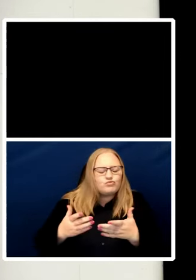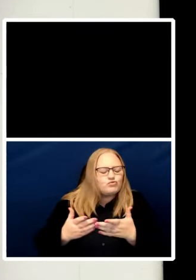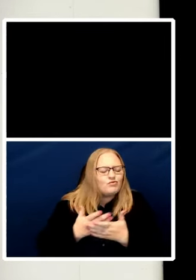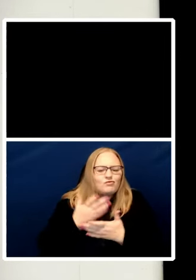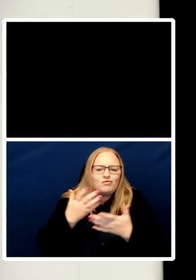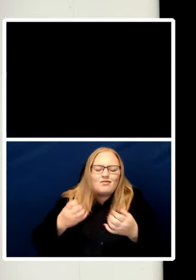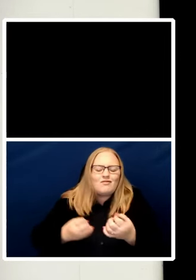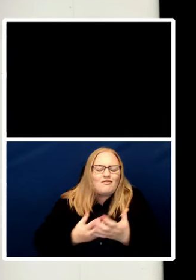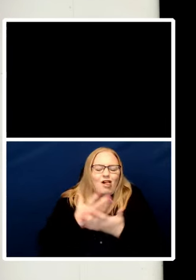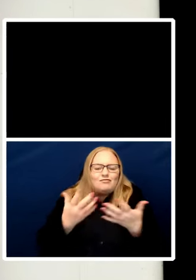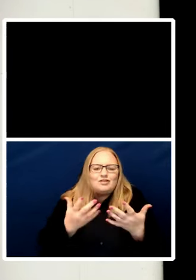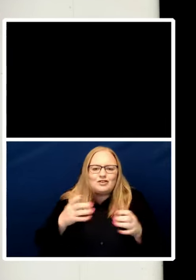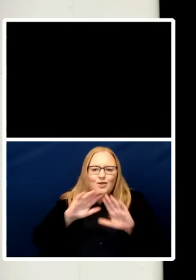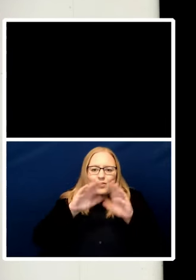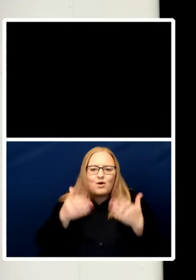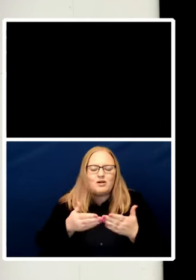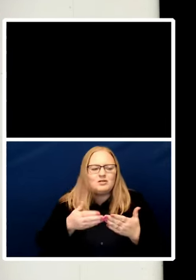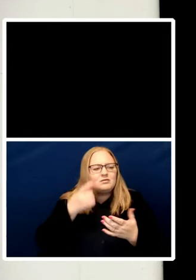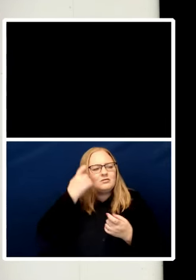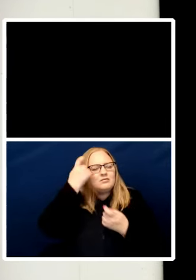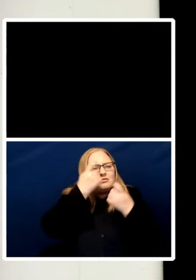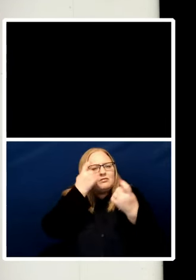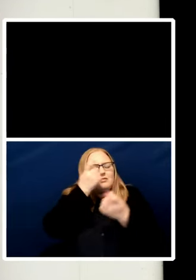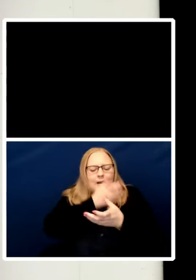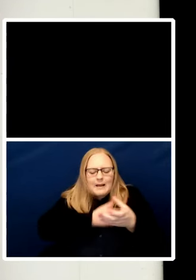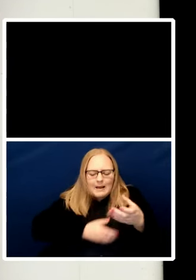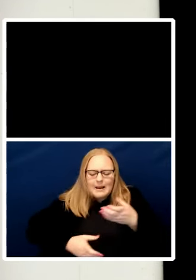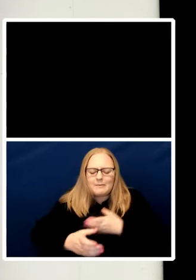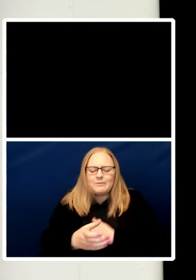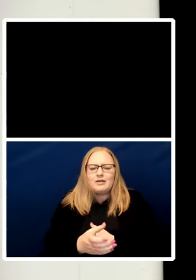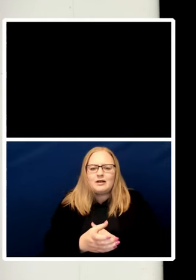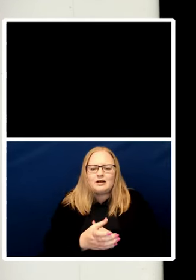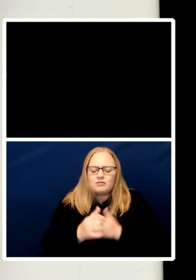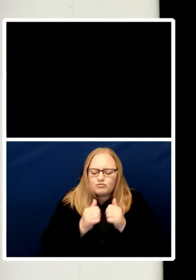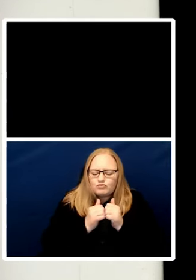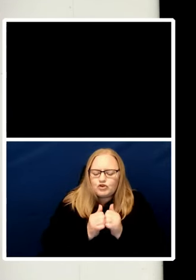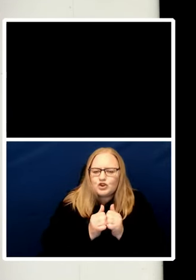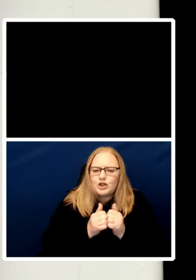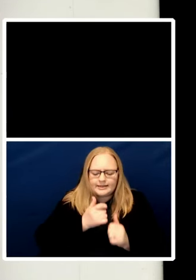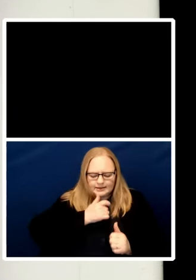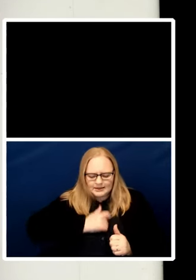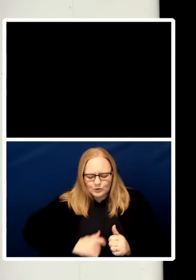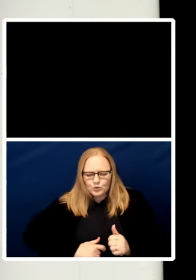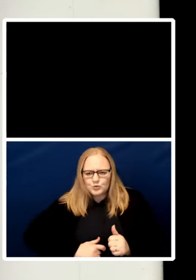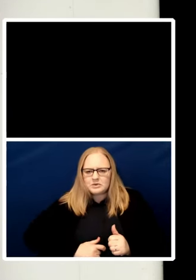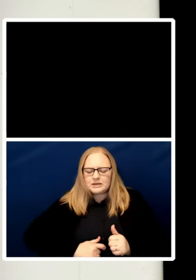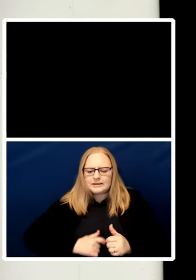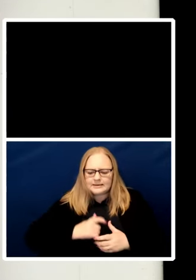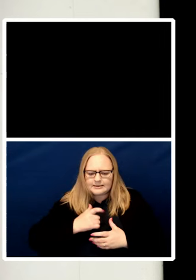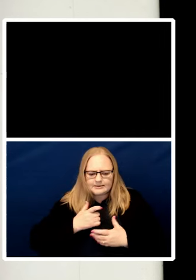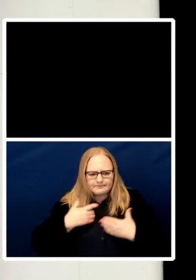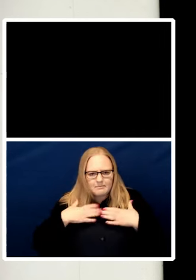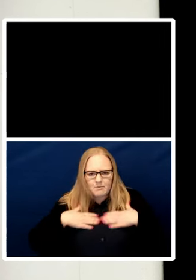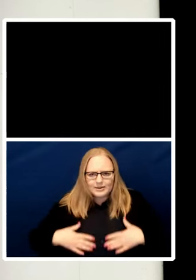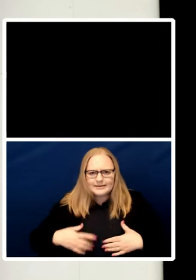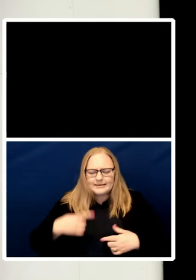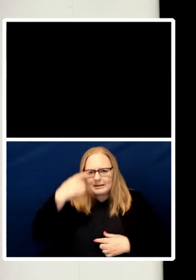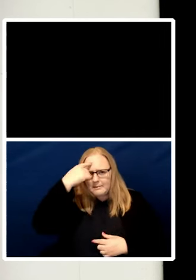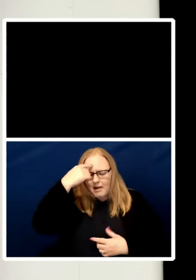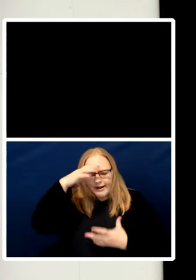an appreciation of our species as creatures of body and mind, of instinct, emotion,